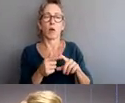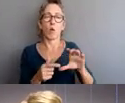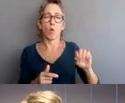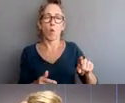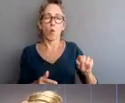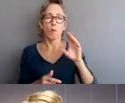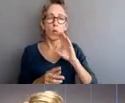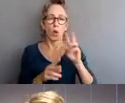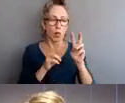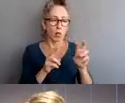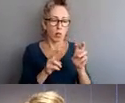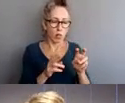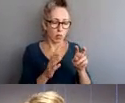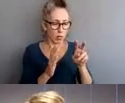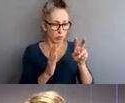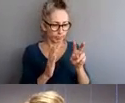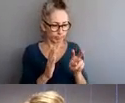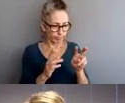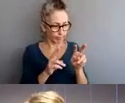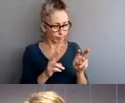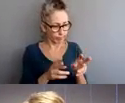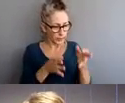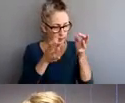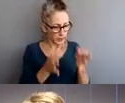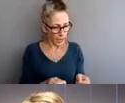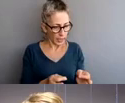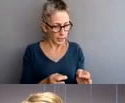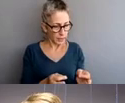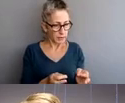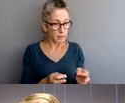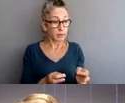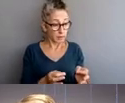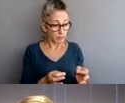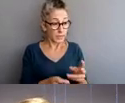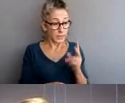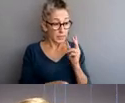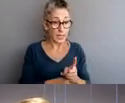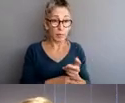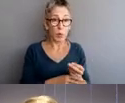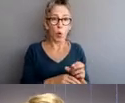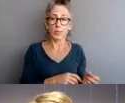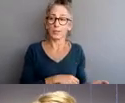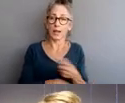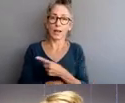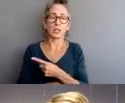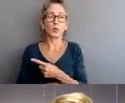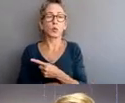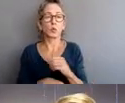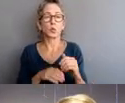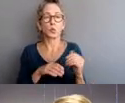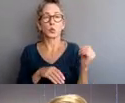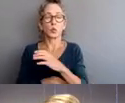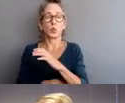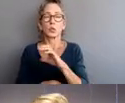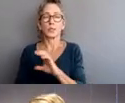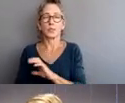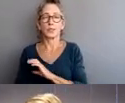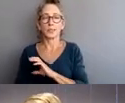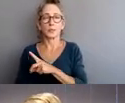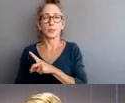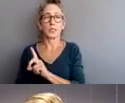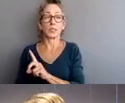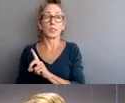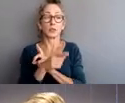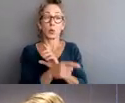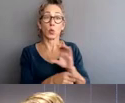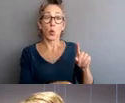complaint, COPA will keep it or refer it to CPD. COPA generally investigates bias-based verbal abuse,